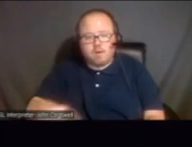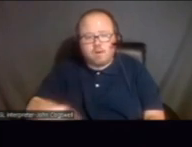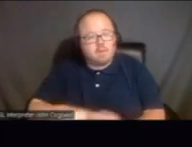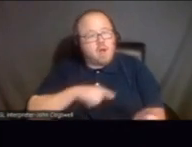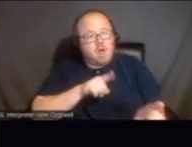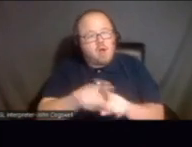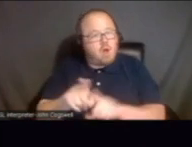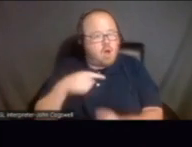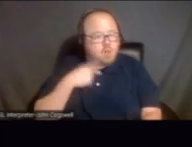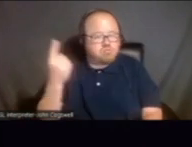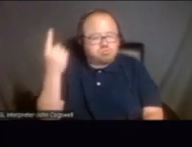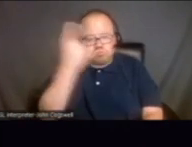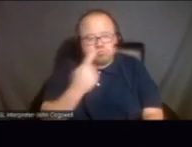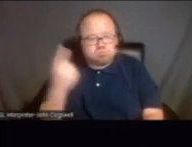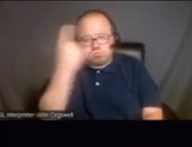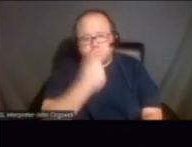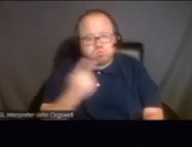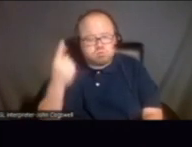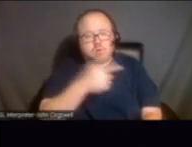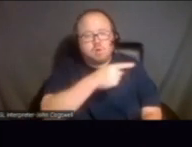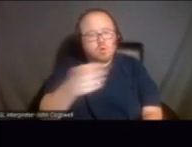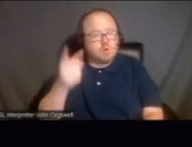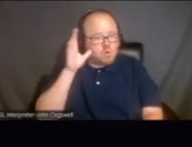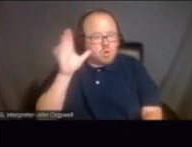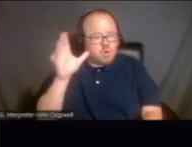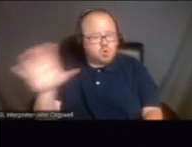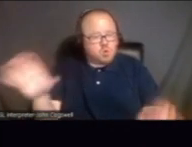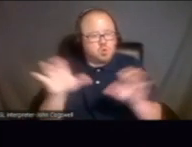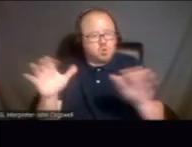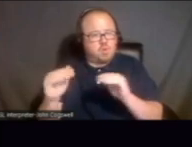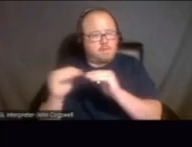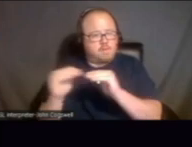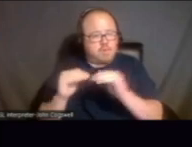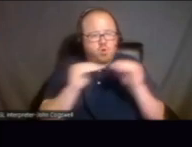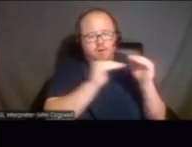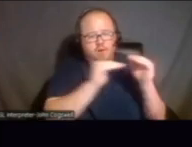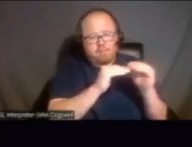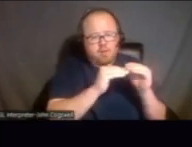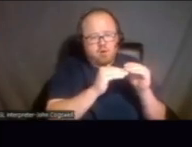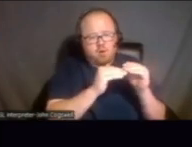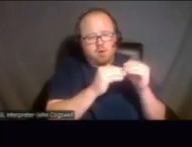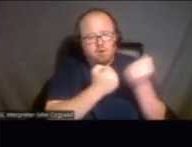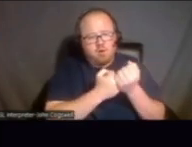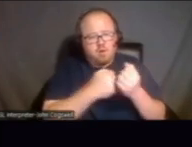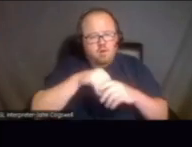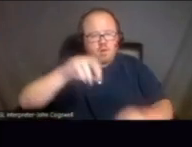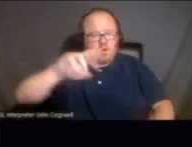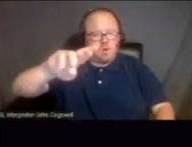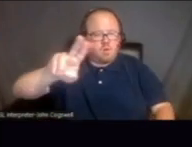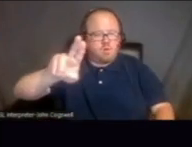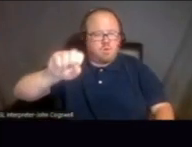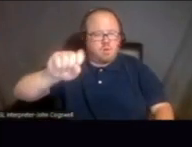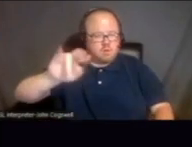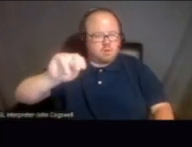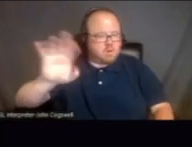also wondering, um, are you guys going to do, um, here's the peers at, um, Weston at their peer center?